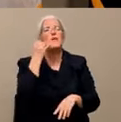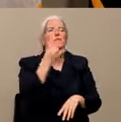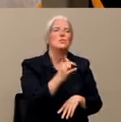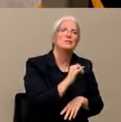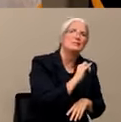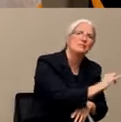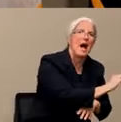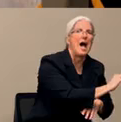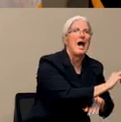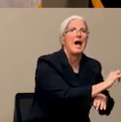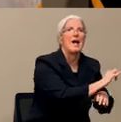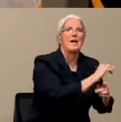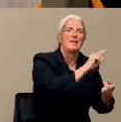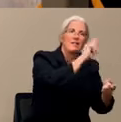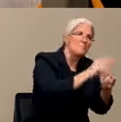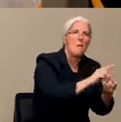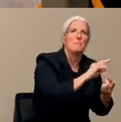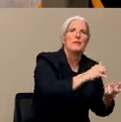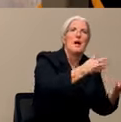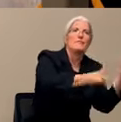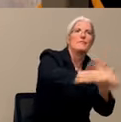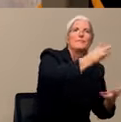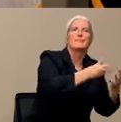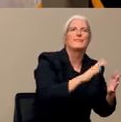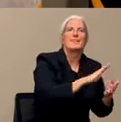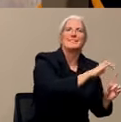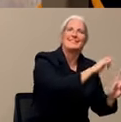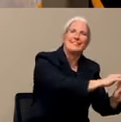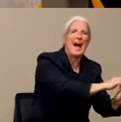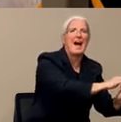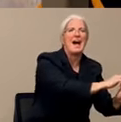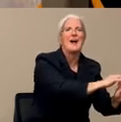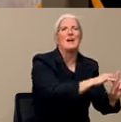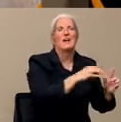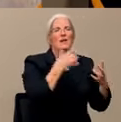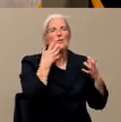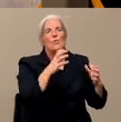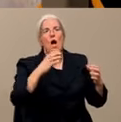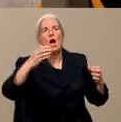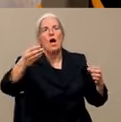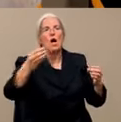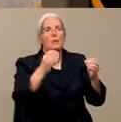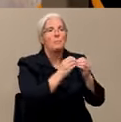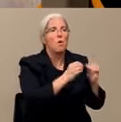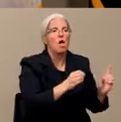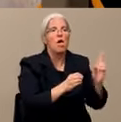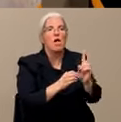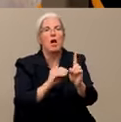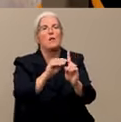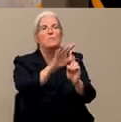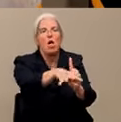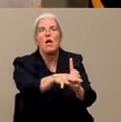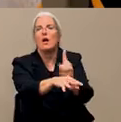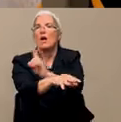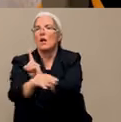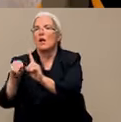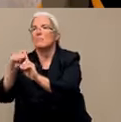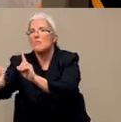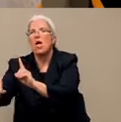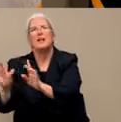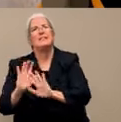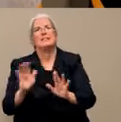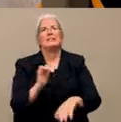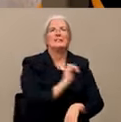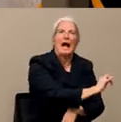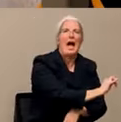that's a good thing to try and keep that tight without introducing new people. That's what this is all about is staying home, staying with just that tight, small